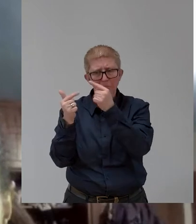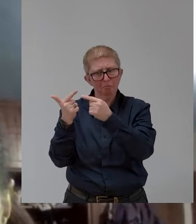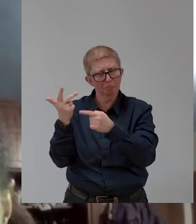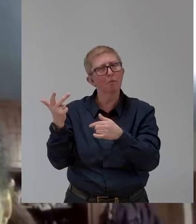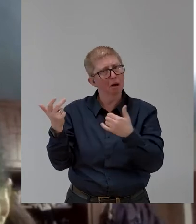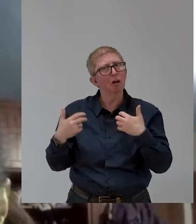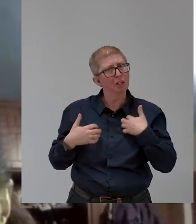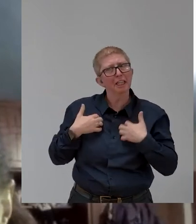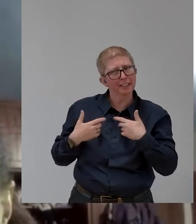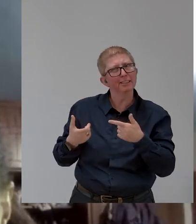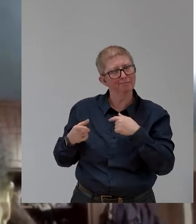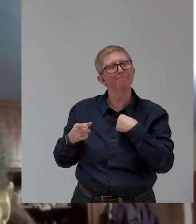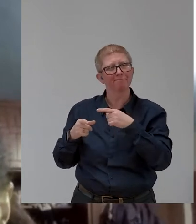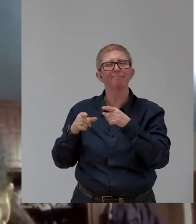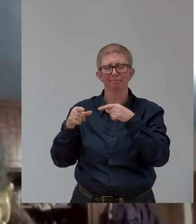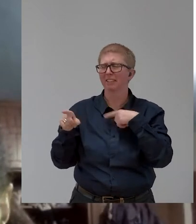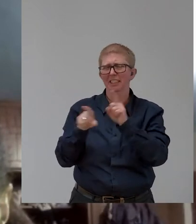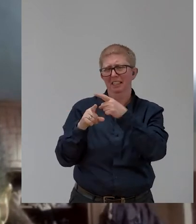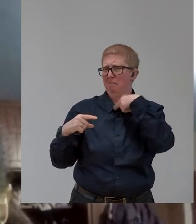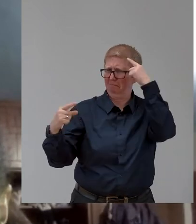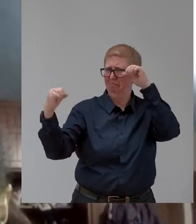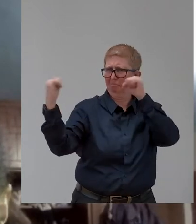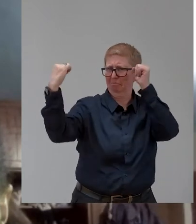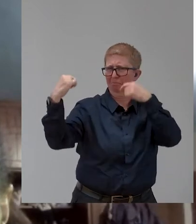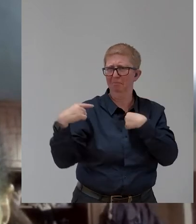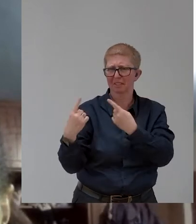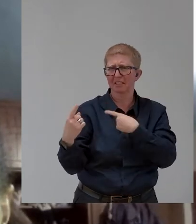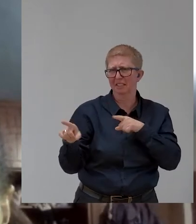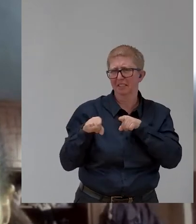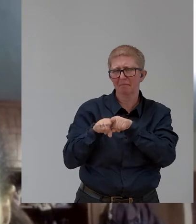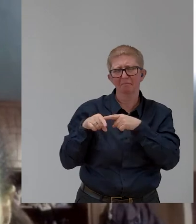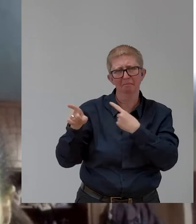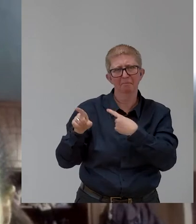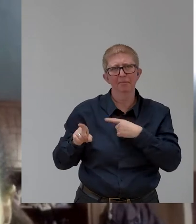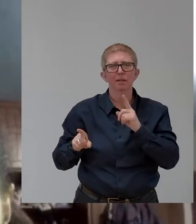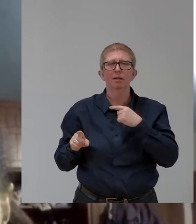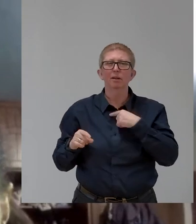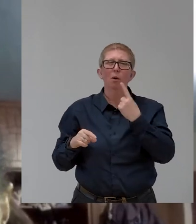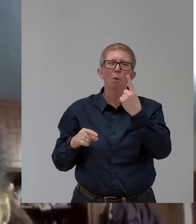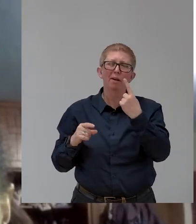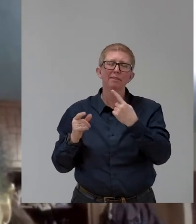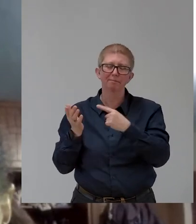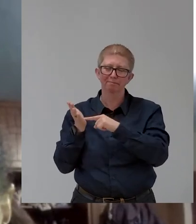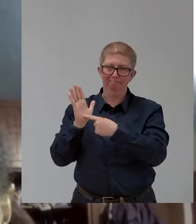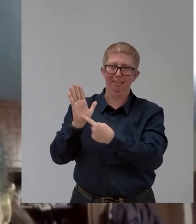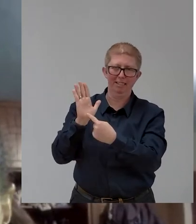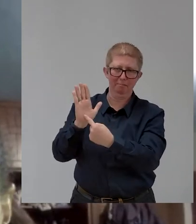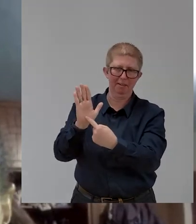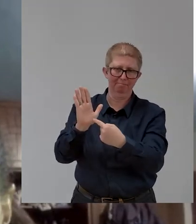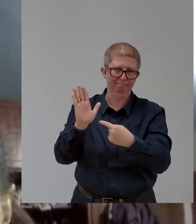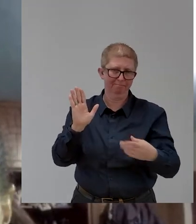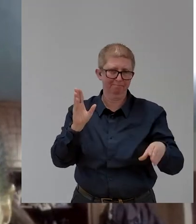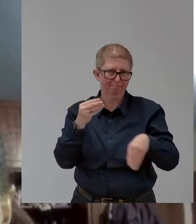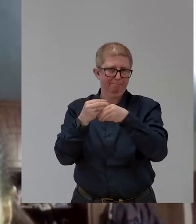with the points raised. In particular, I want to give you an example saying that in many cases in